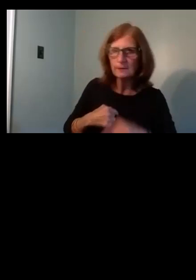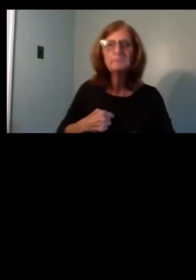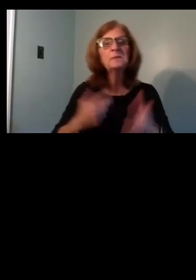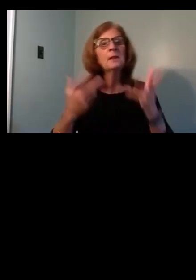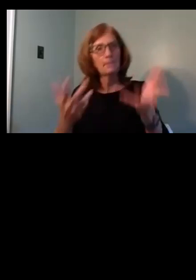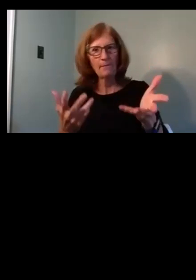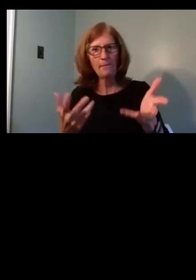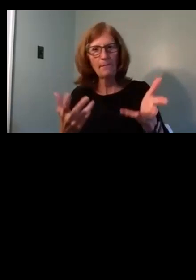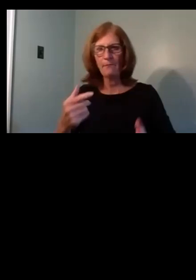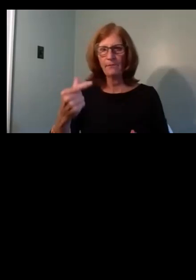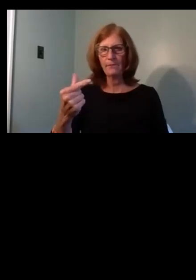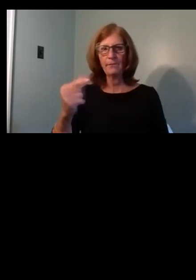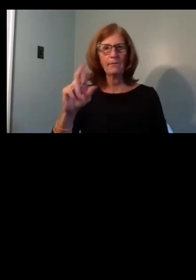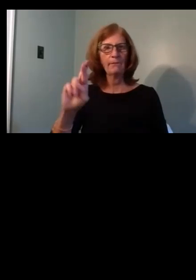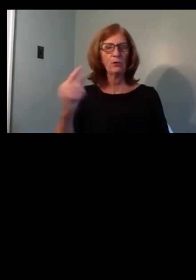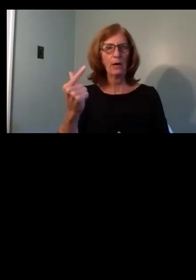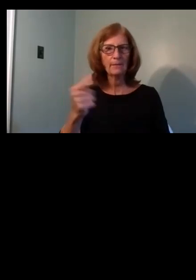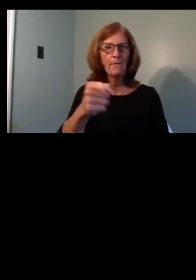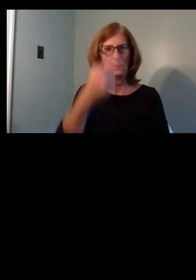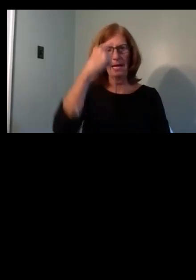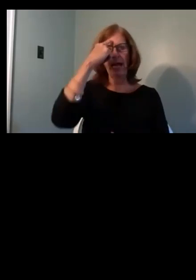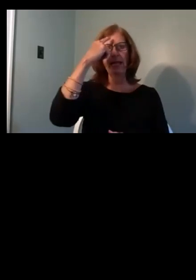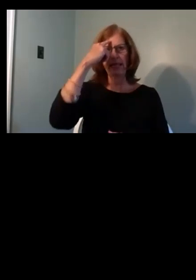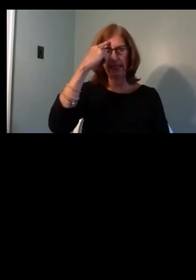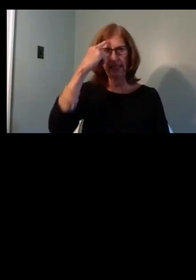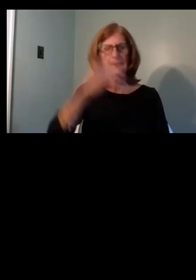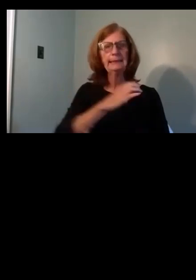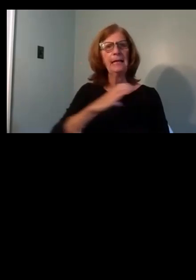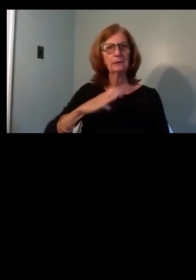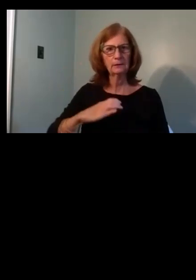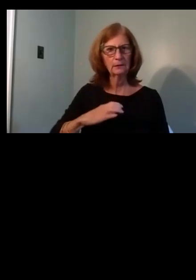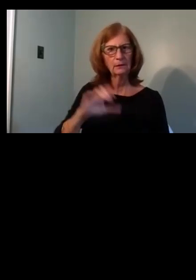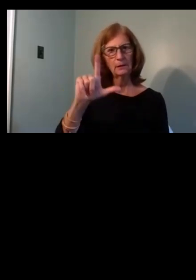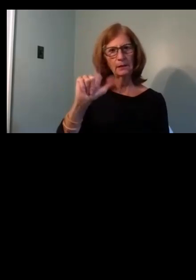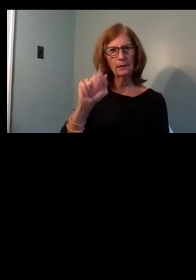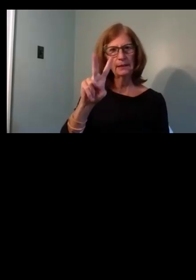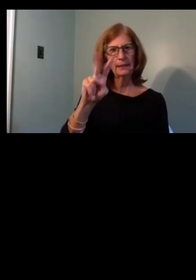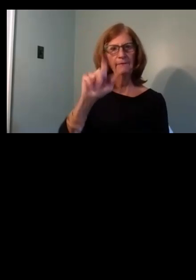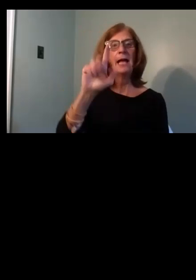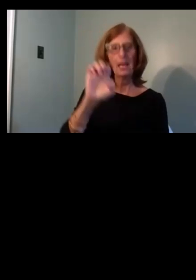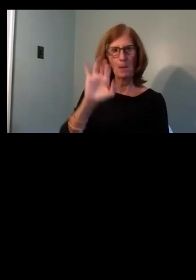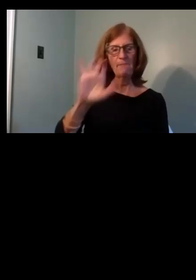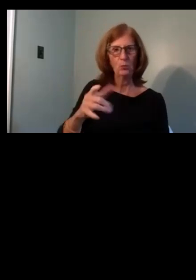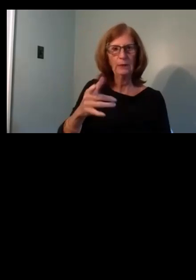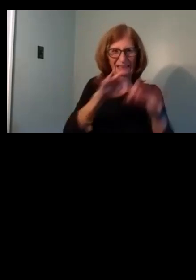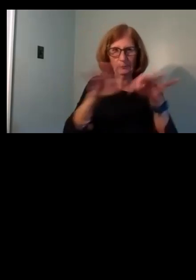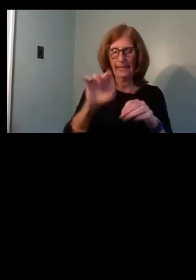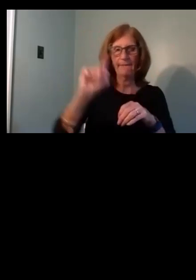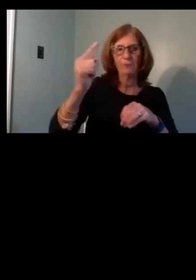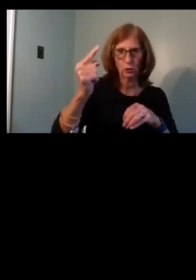if i may uh i believe councilman levelle was going to speak to the first item and then maya is going to speak to the second?